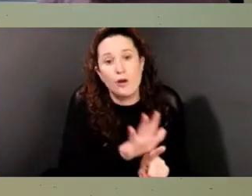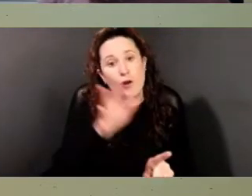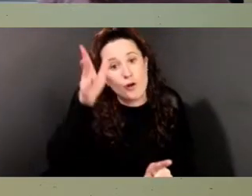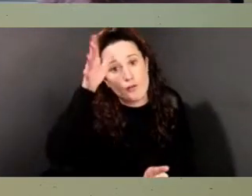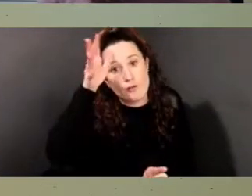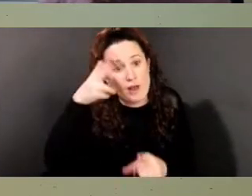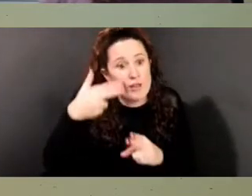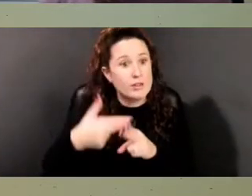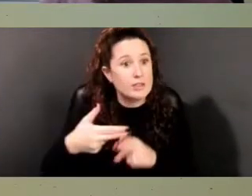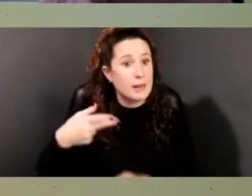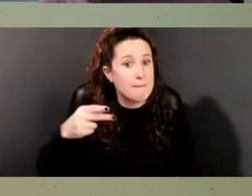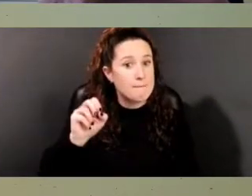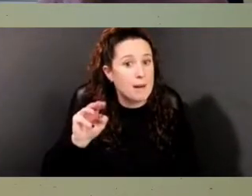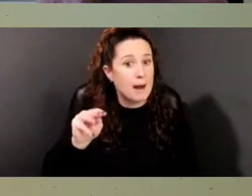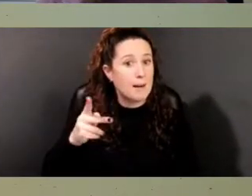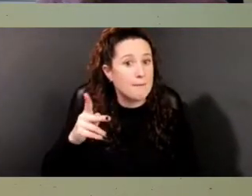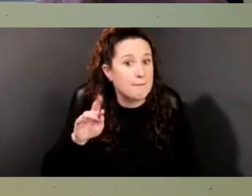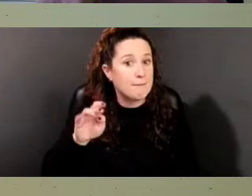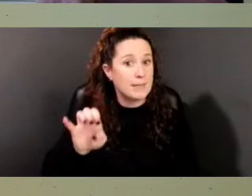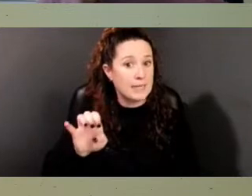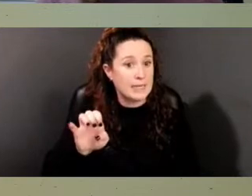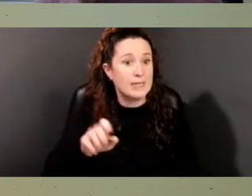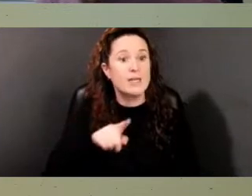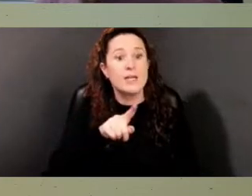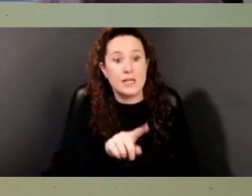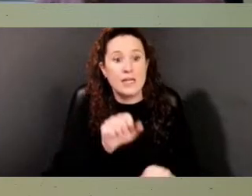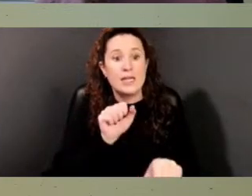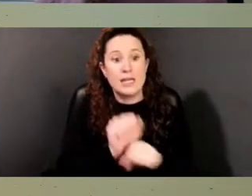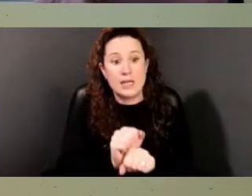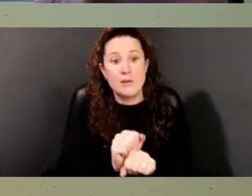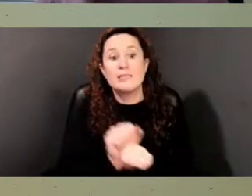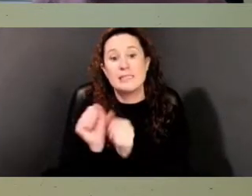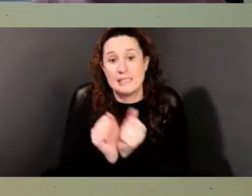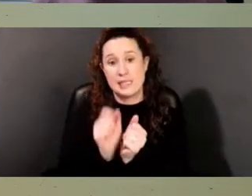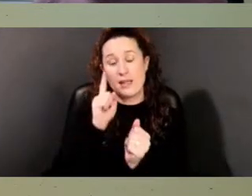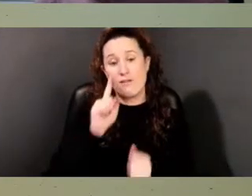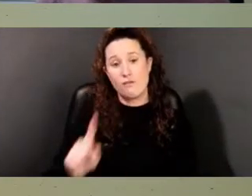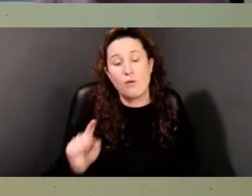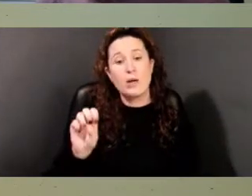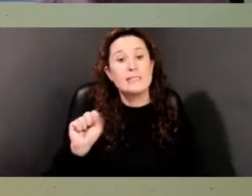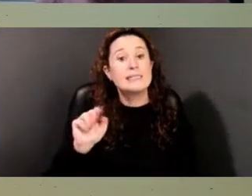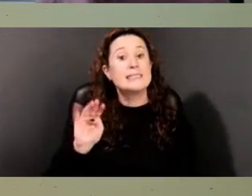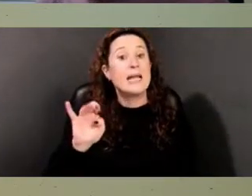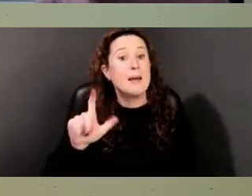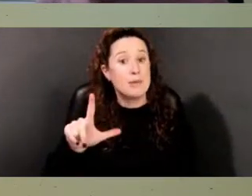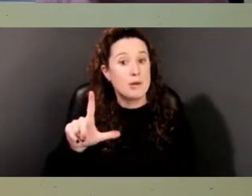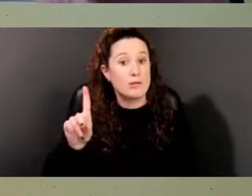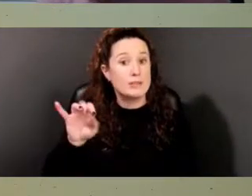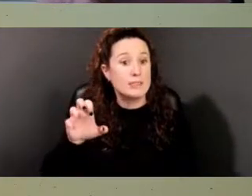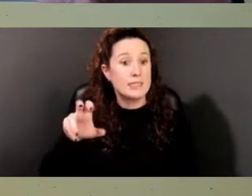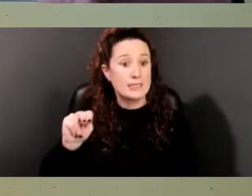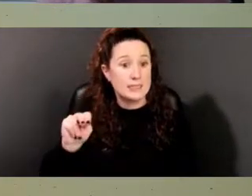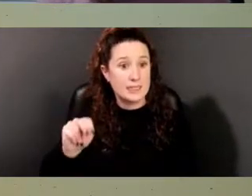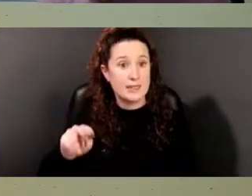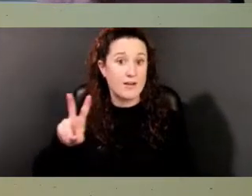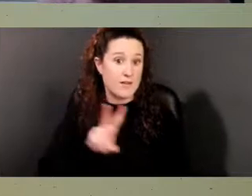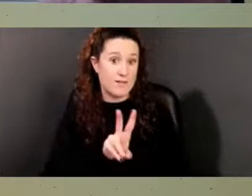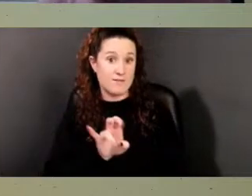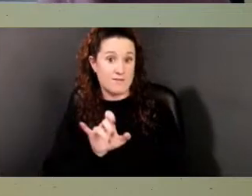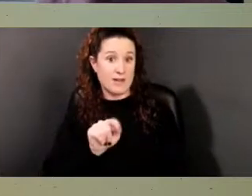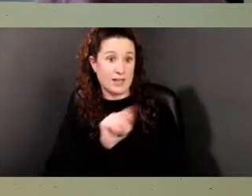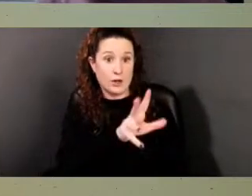Pompey, was an enslaved personal servant to Samuel Dickinson. Violet's mother's name is currently unknown, but